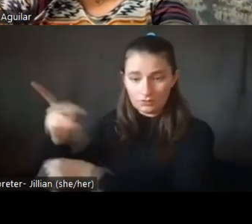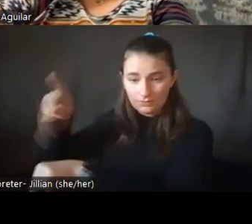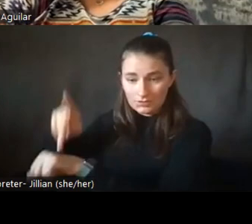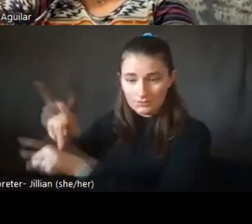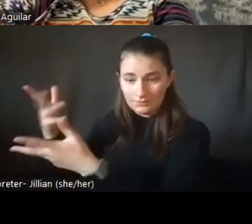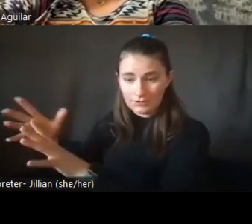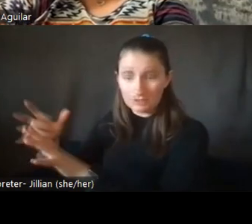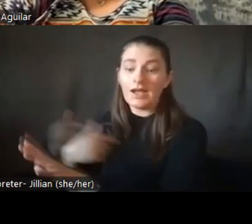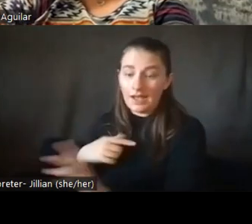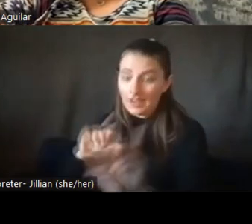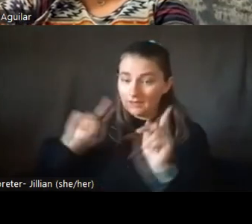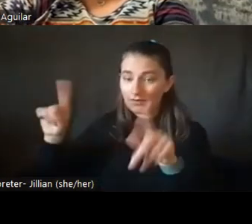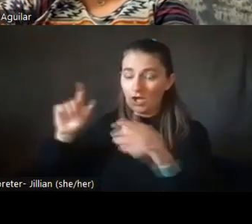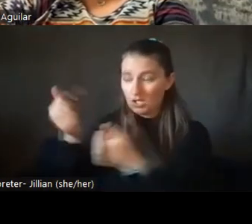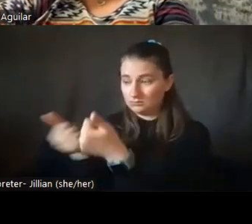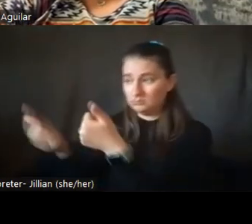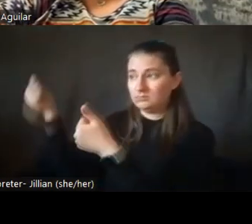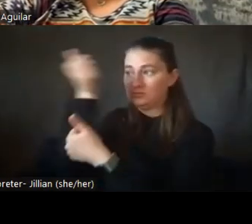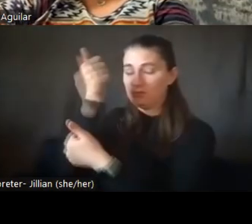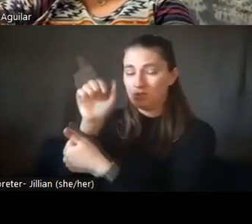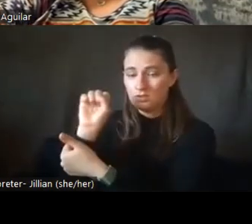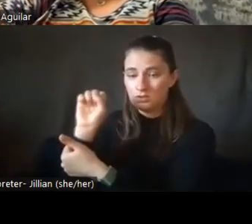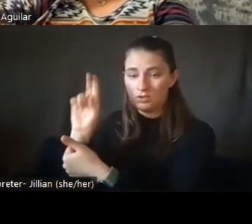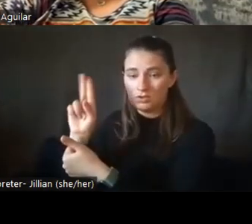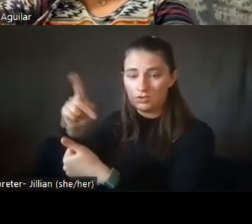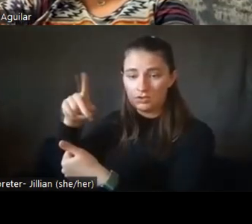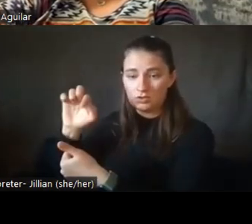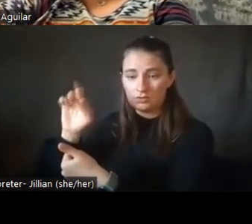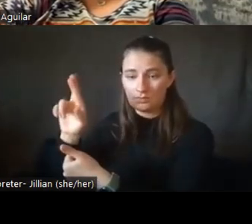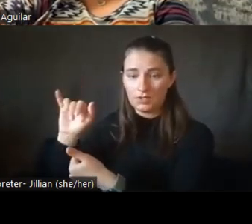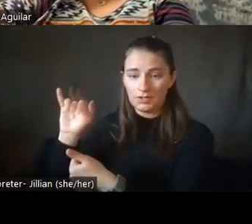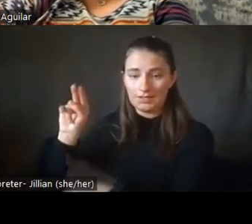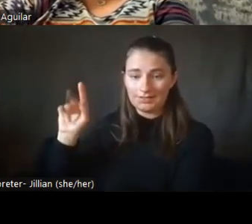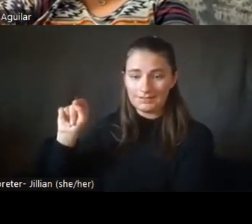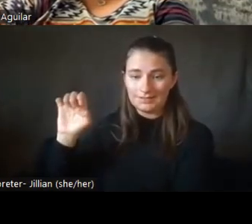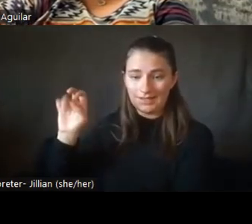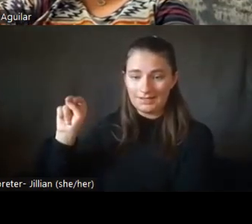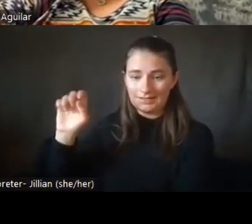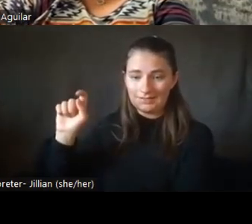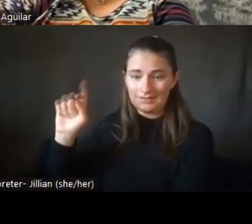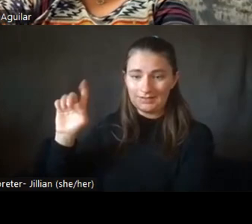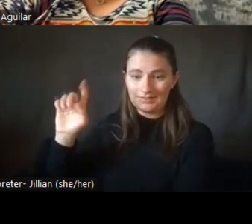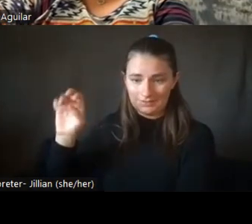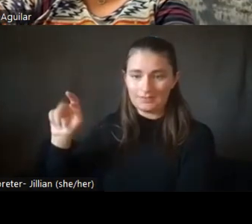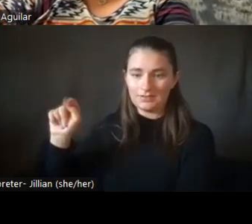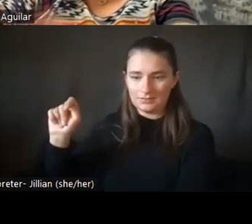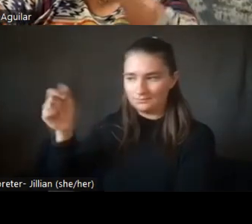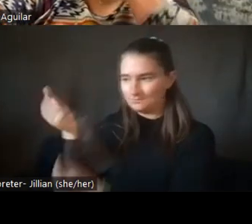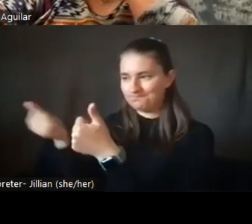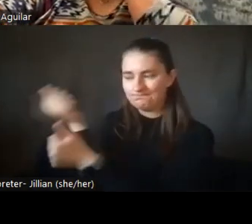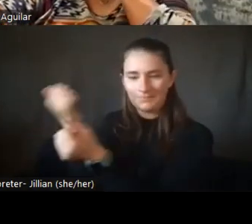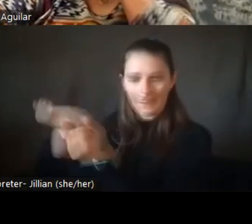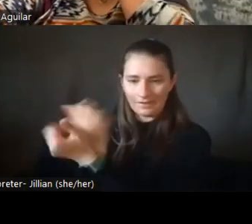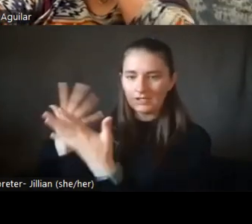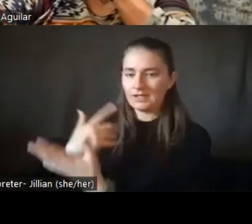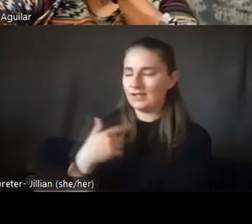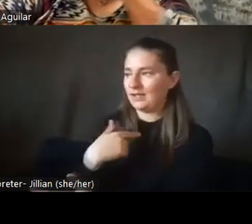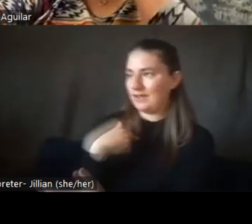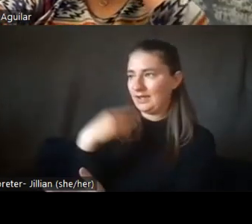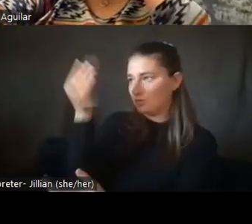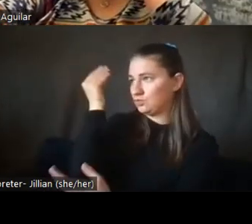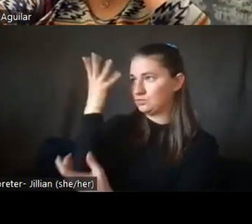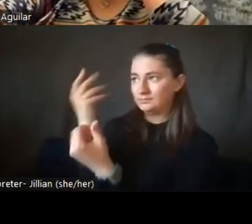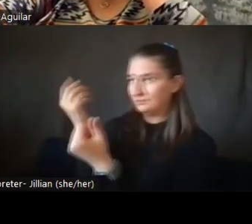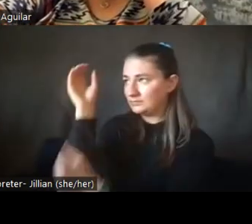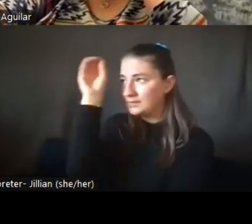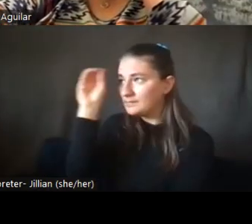superintendent of the district who is the head of everything. And I've voiced my opinions and, you